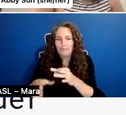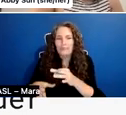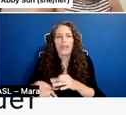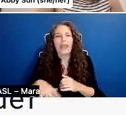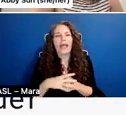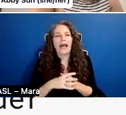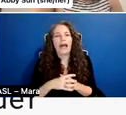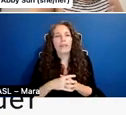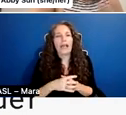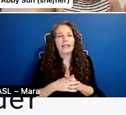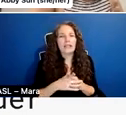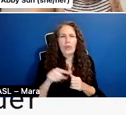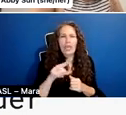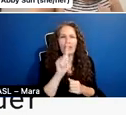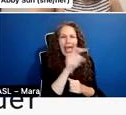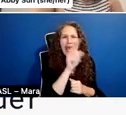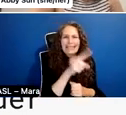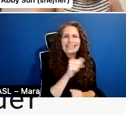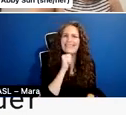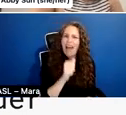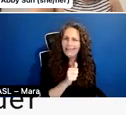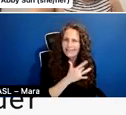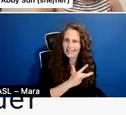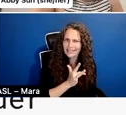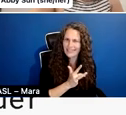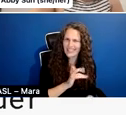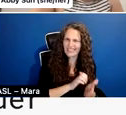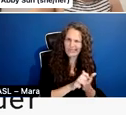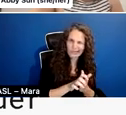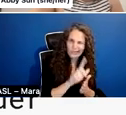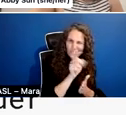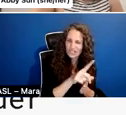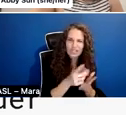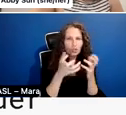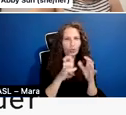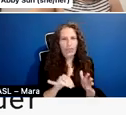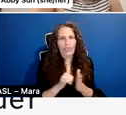anyway, ask questions back of yourself and always send a follow-up email.